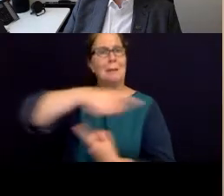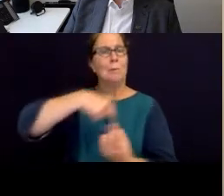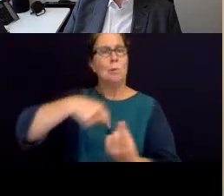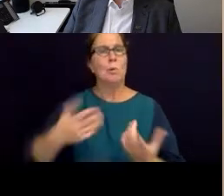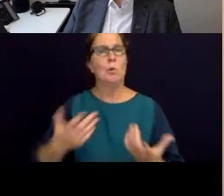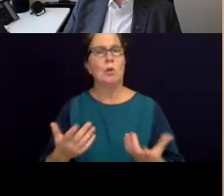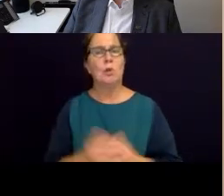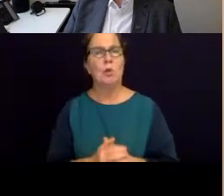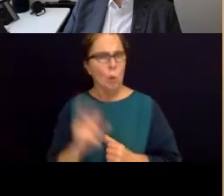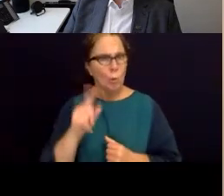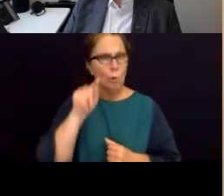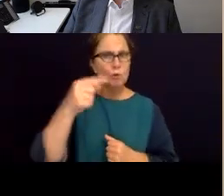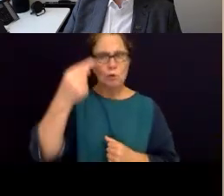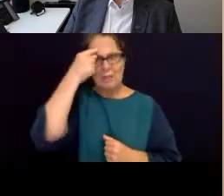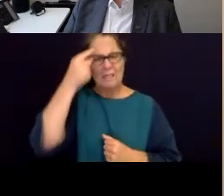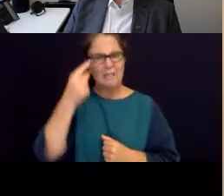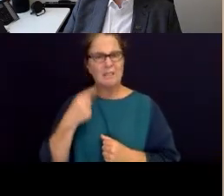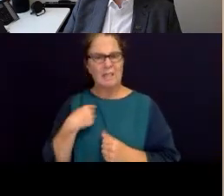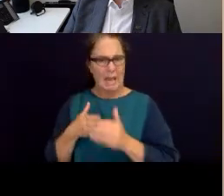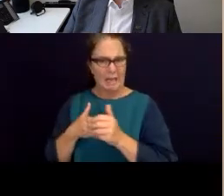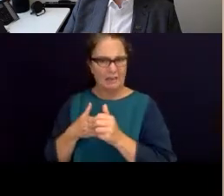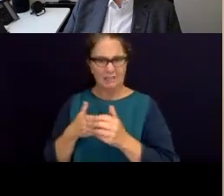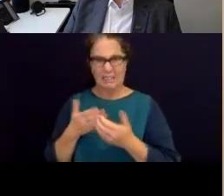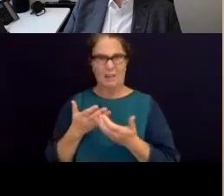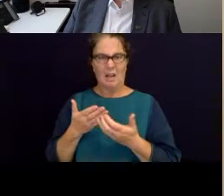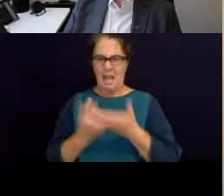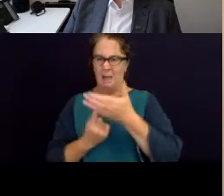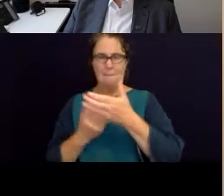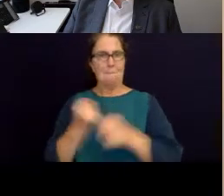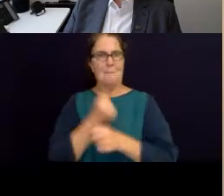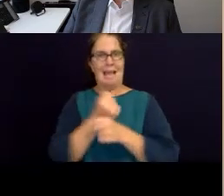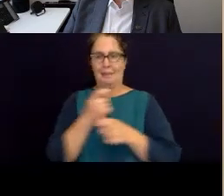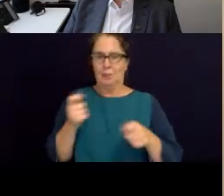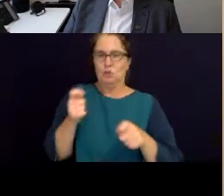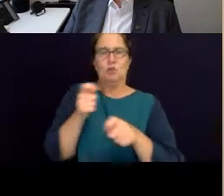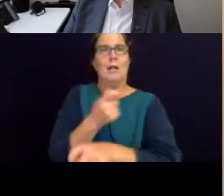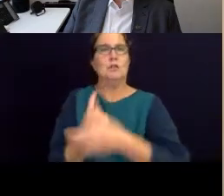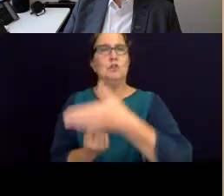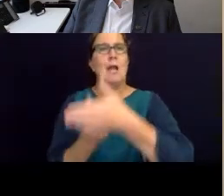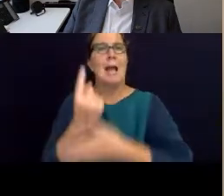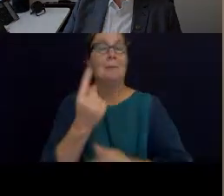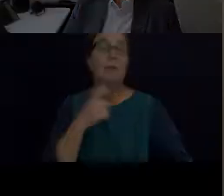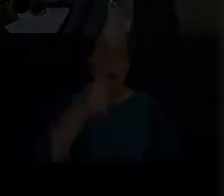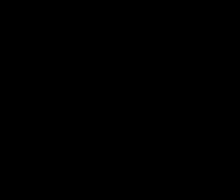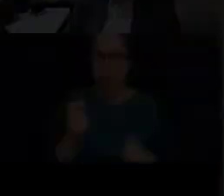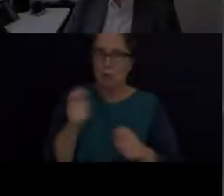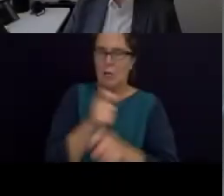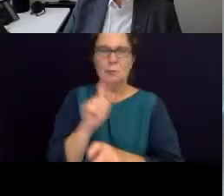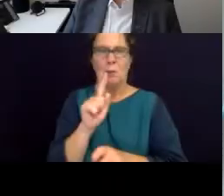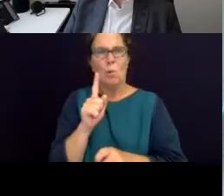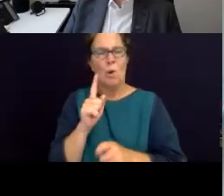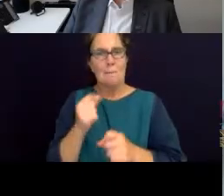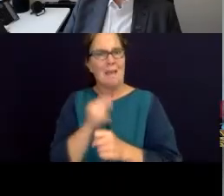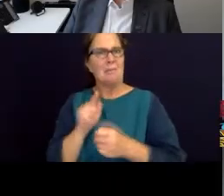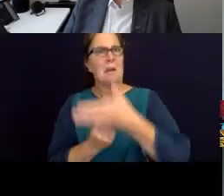do you think has led to the shift that we've seen so far, you know, no matter how small the shift that might be? So